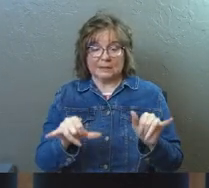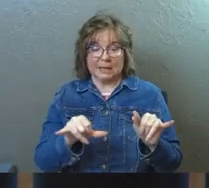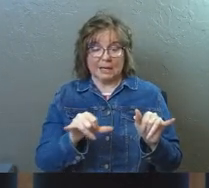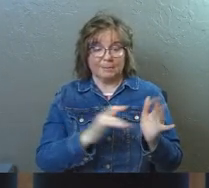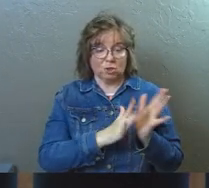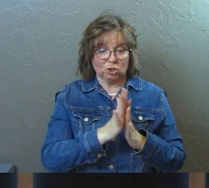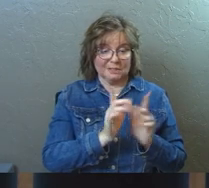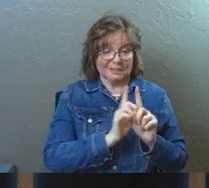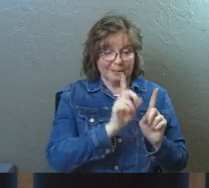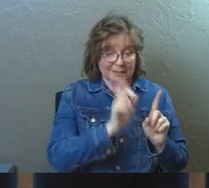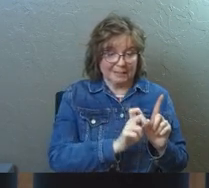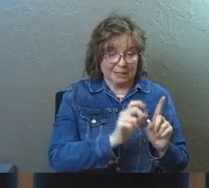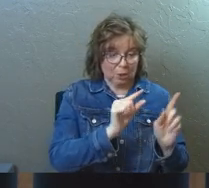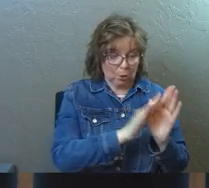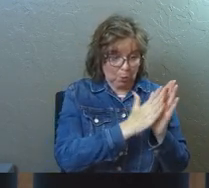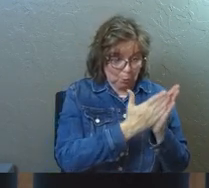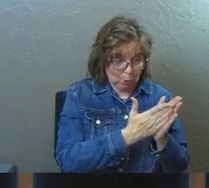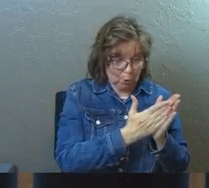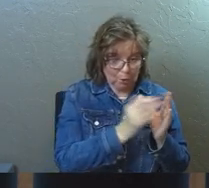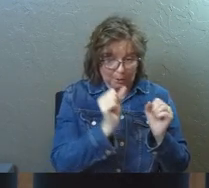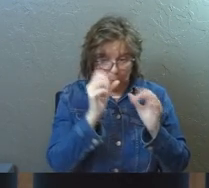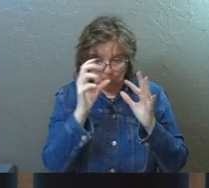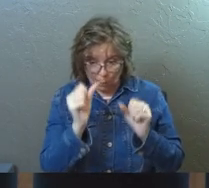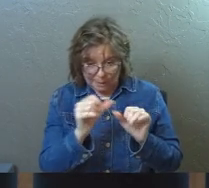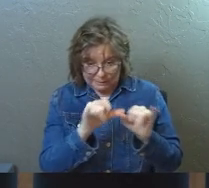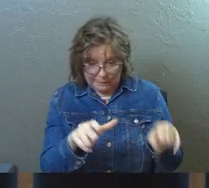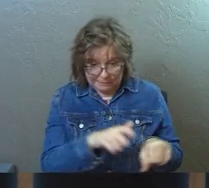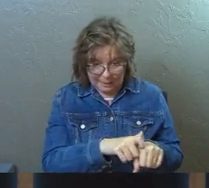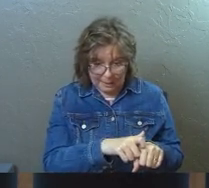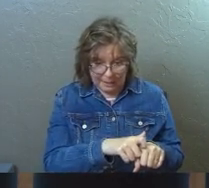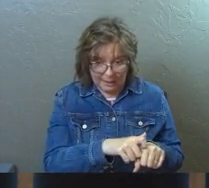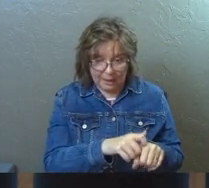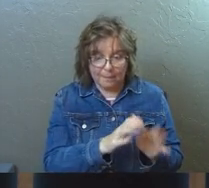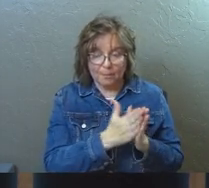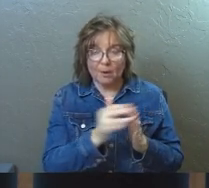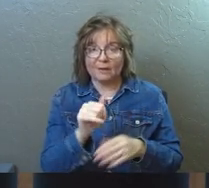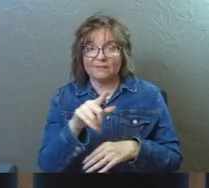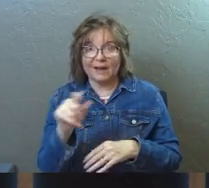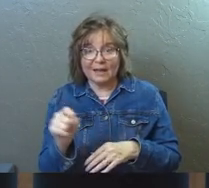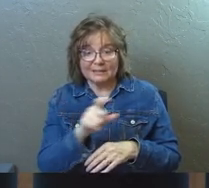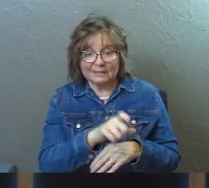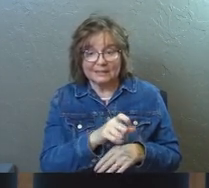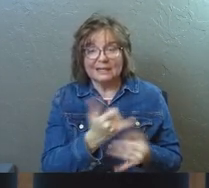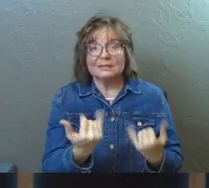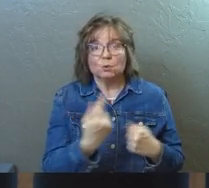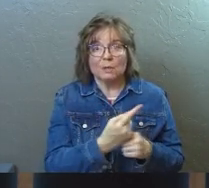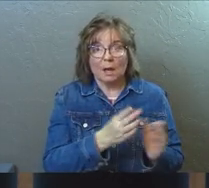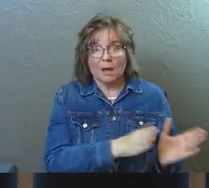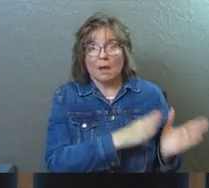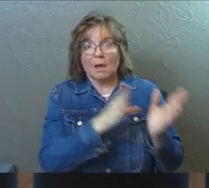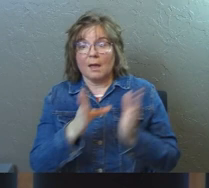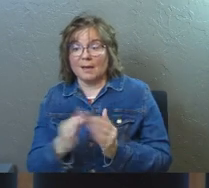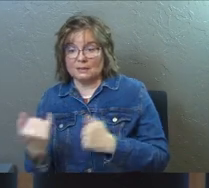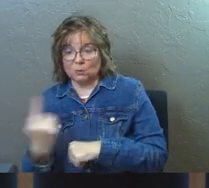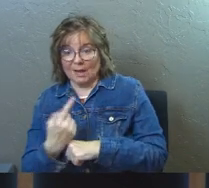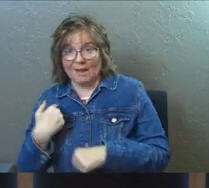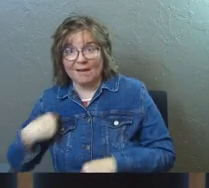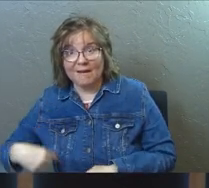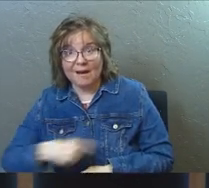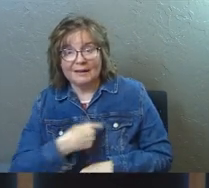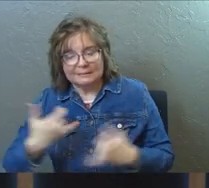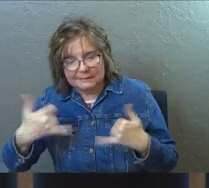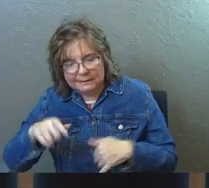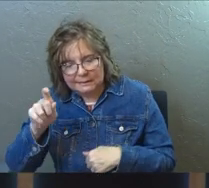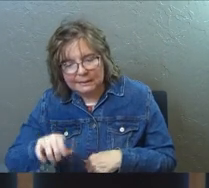word and wonder, then you'd go into the book of Acts and they needed word and wonder as well. And today we need word and wonder as